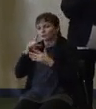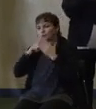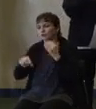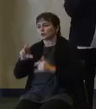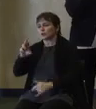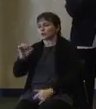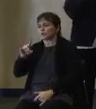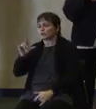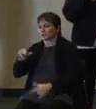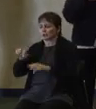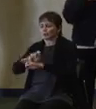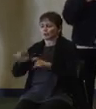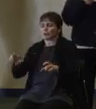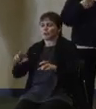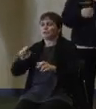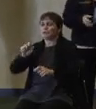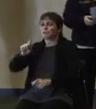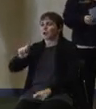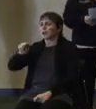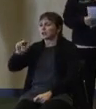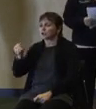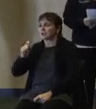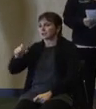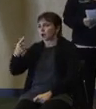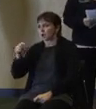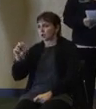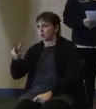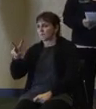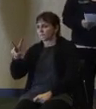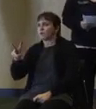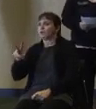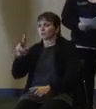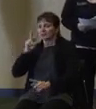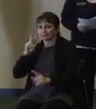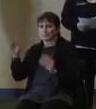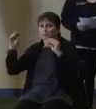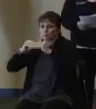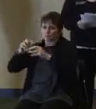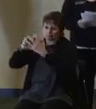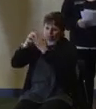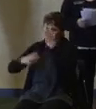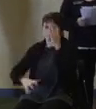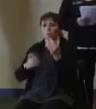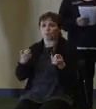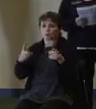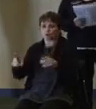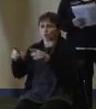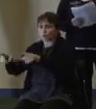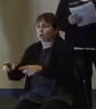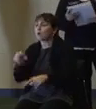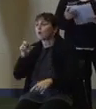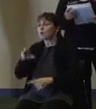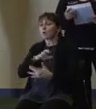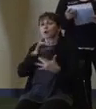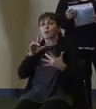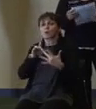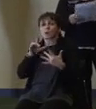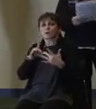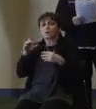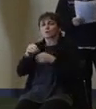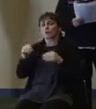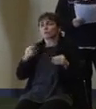.gov. I think that's the best place to get an all-encompassing sense of what's going on. Or you can go to the Office Pat of Emergency